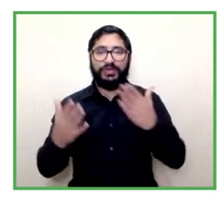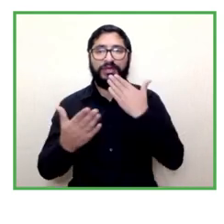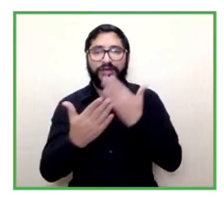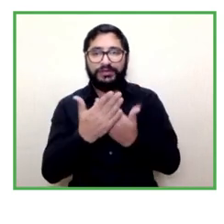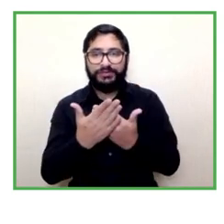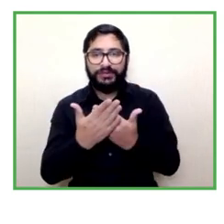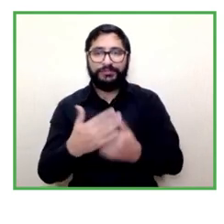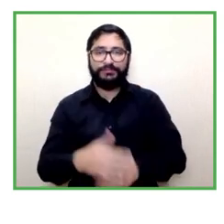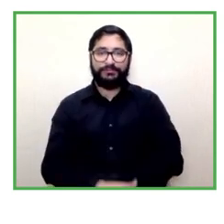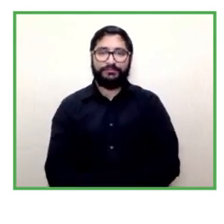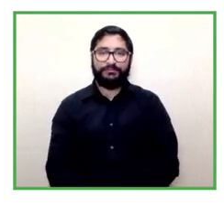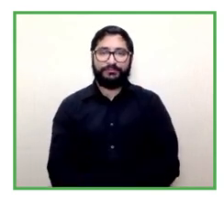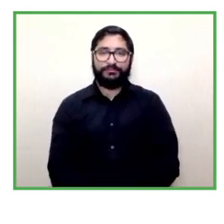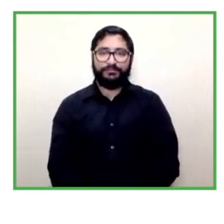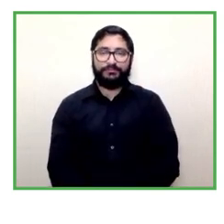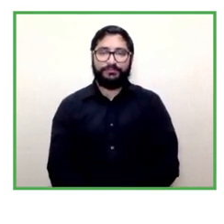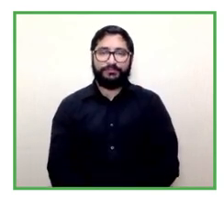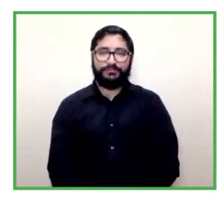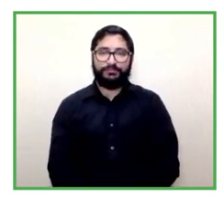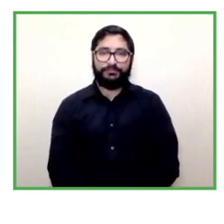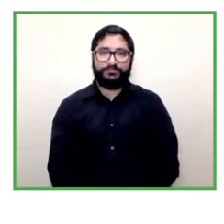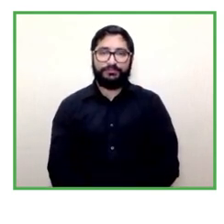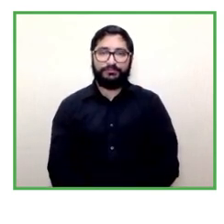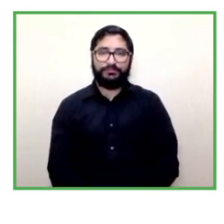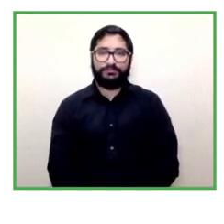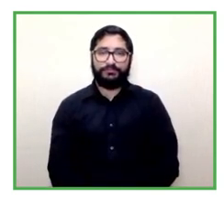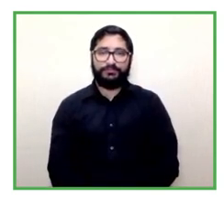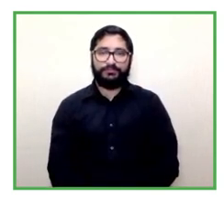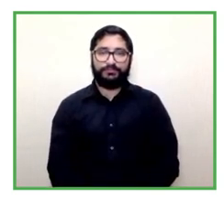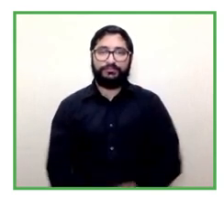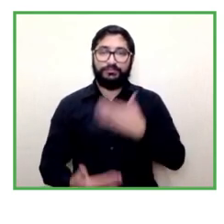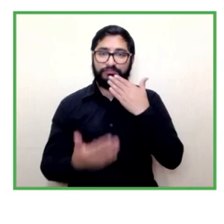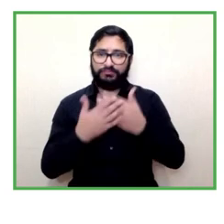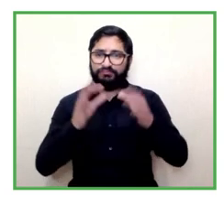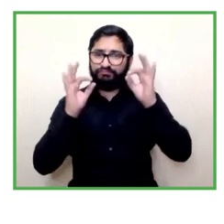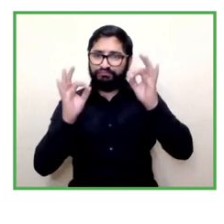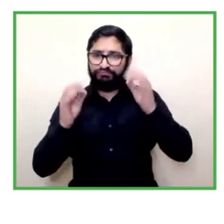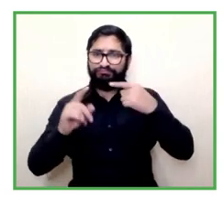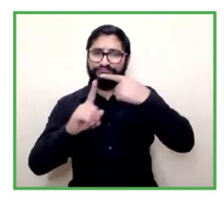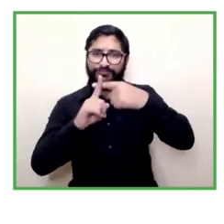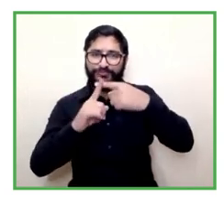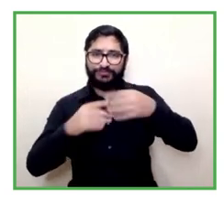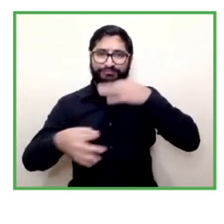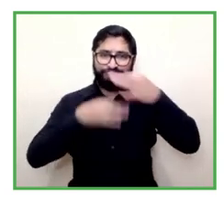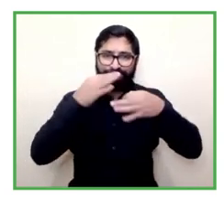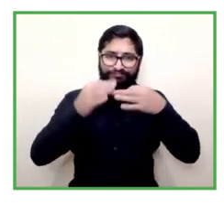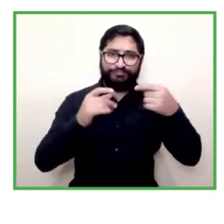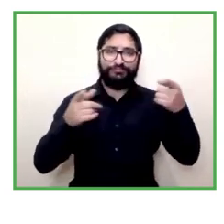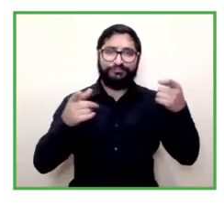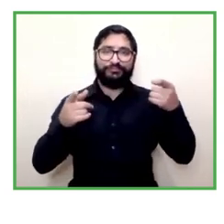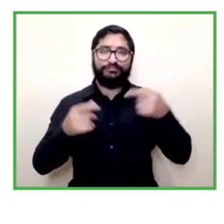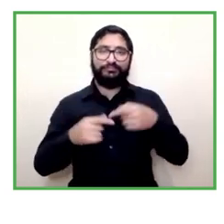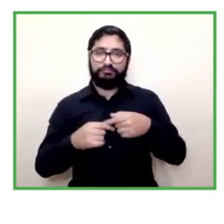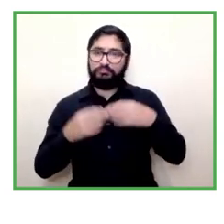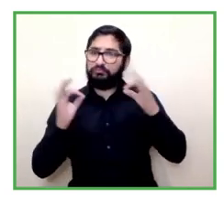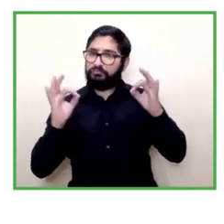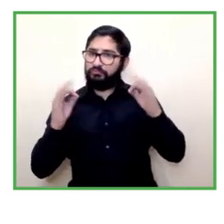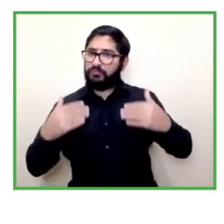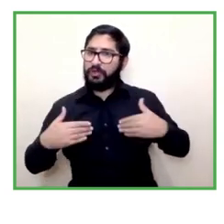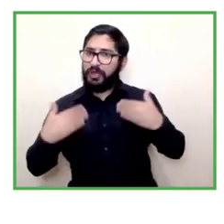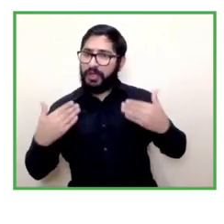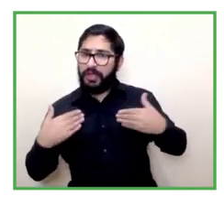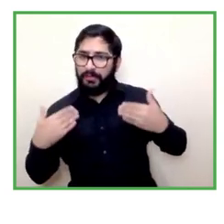Thank you. you. It's always good to hear everyone. It's been refreshing.